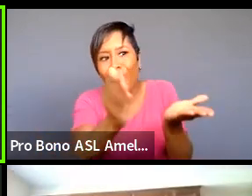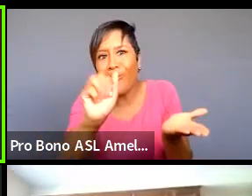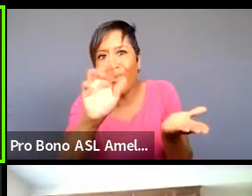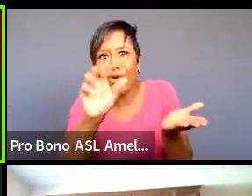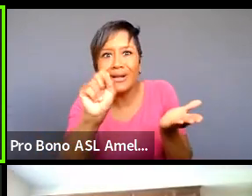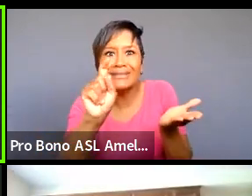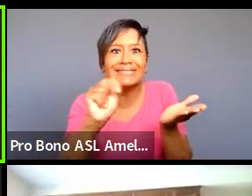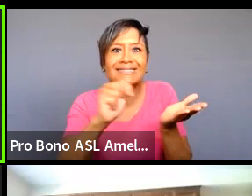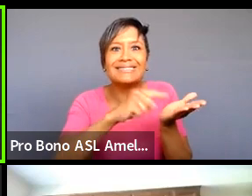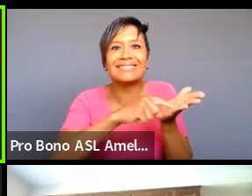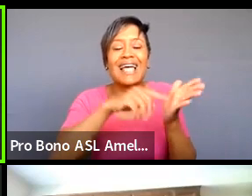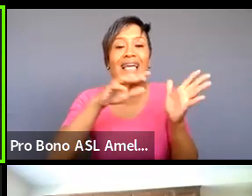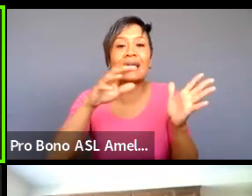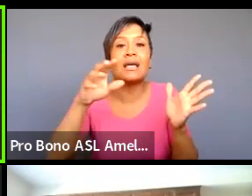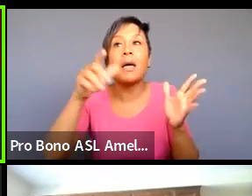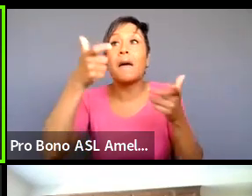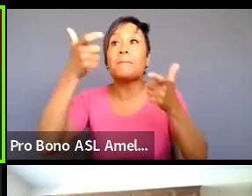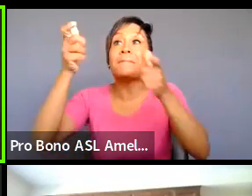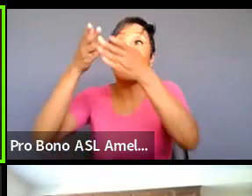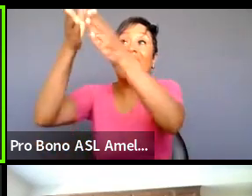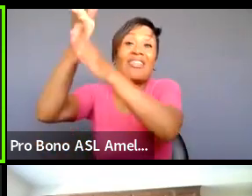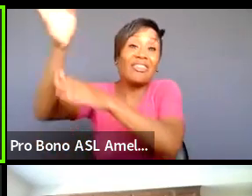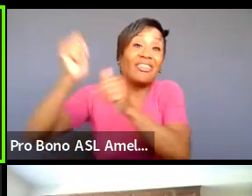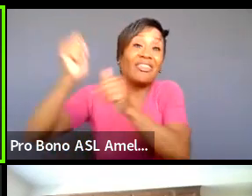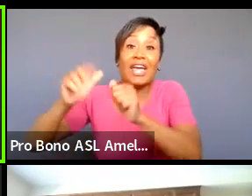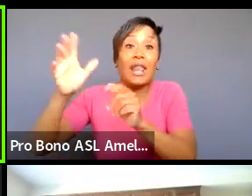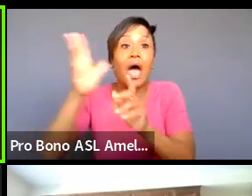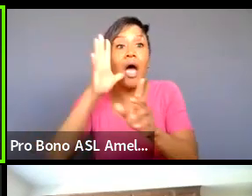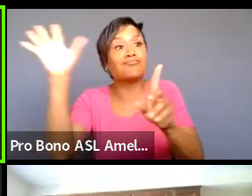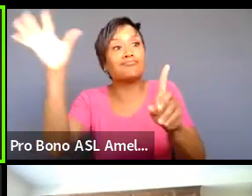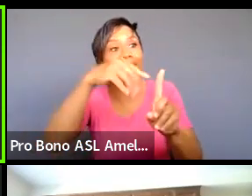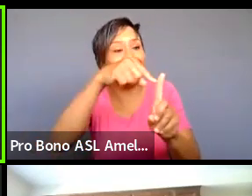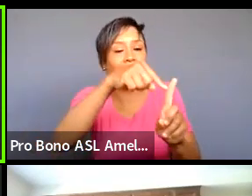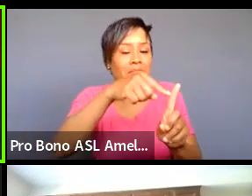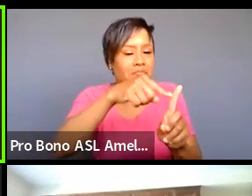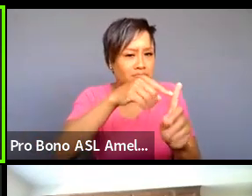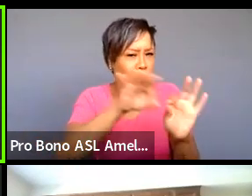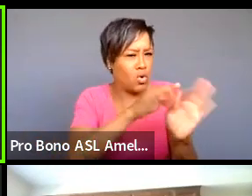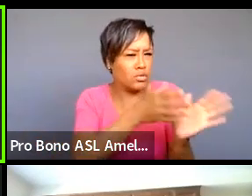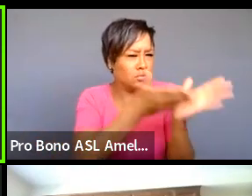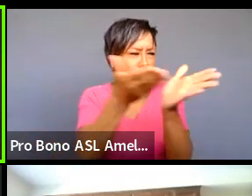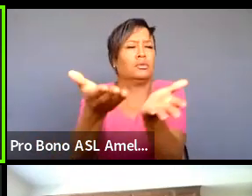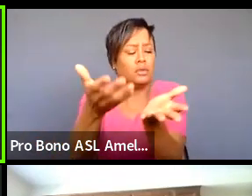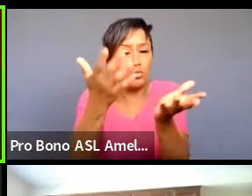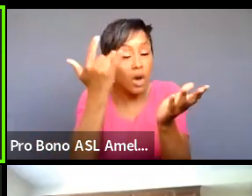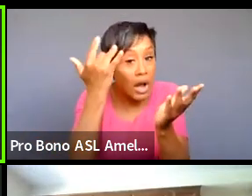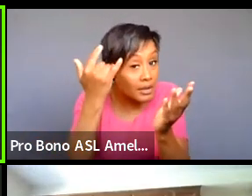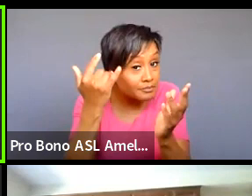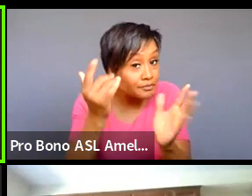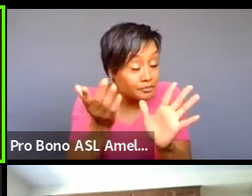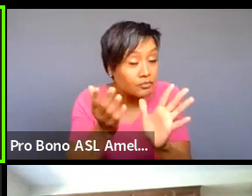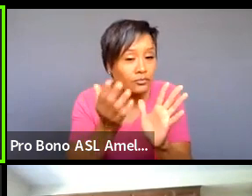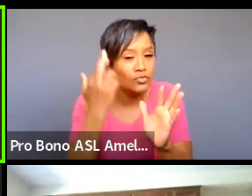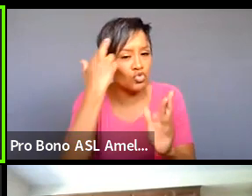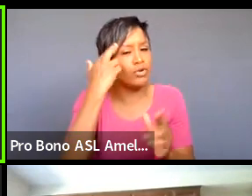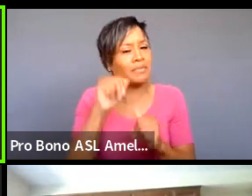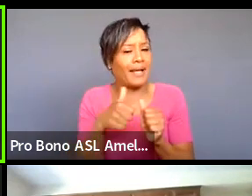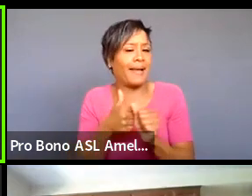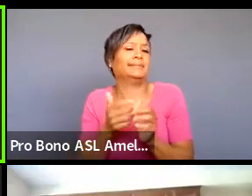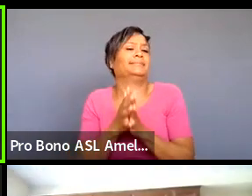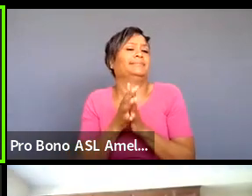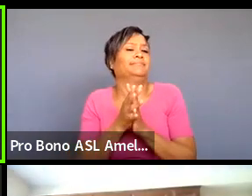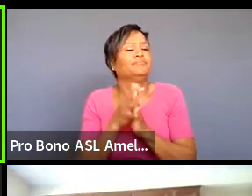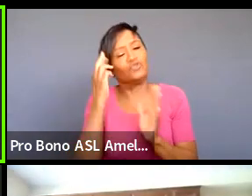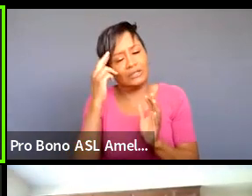that have been that have not been picked up by mainstream theater um what one because there are there are reasons behind those